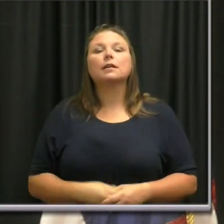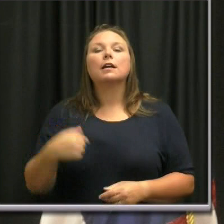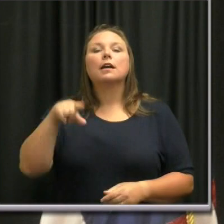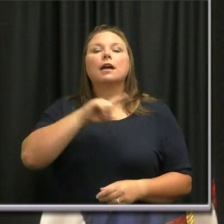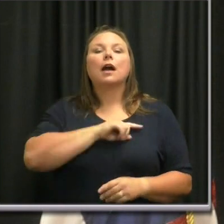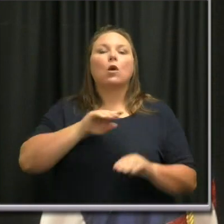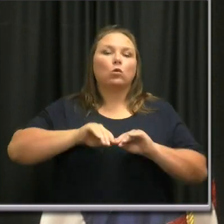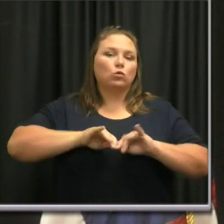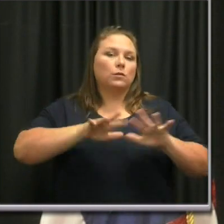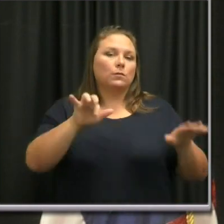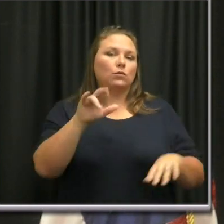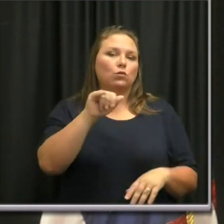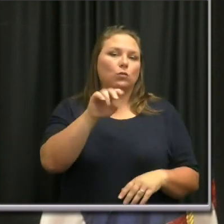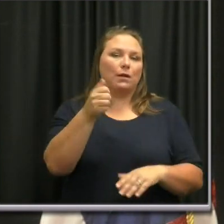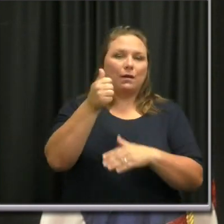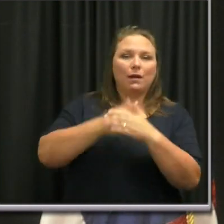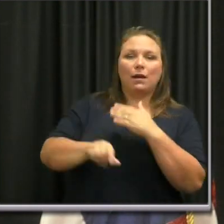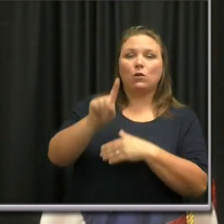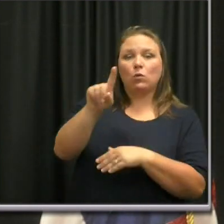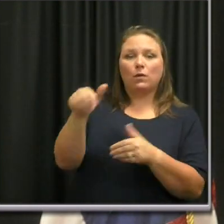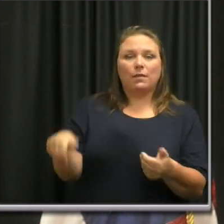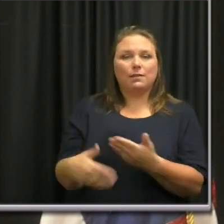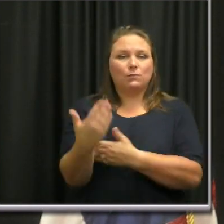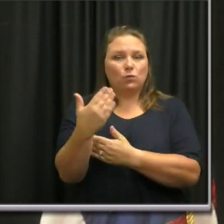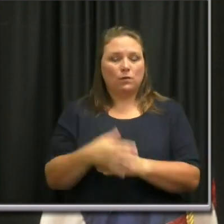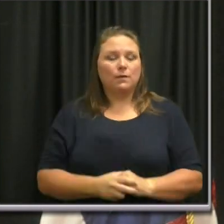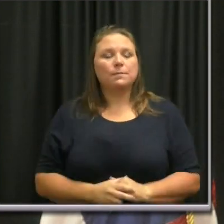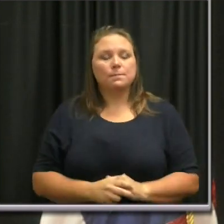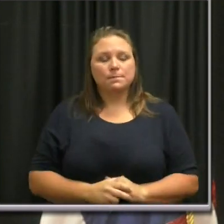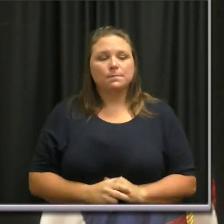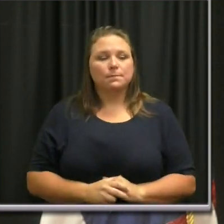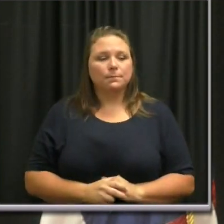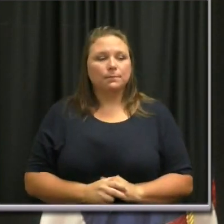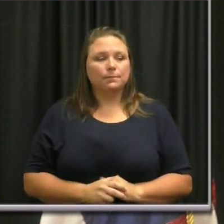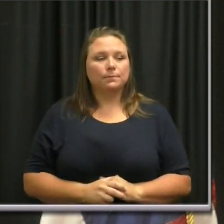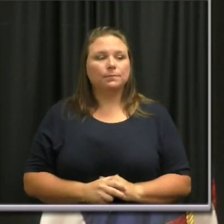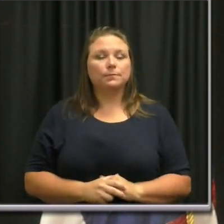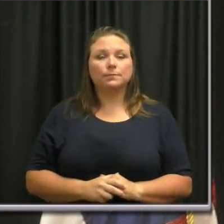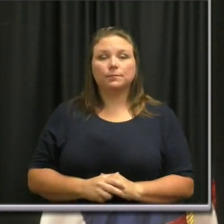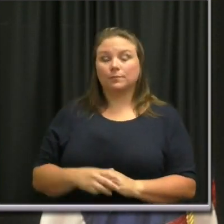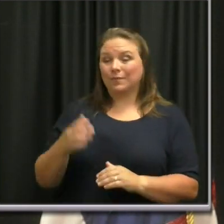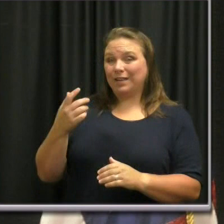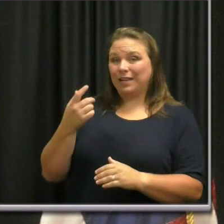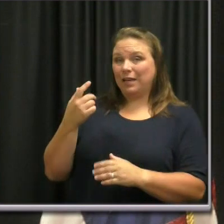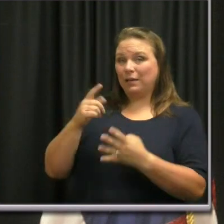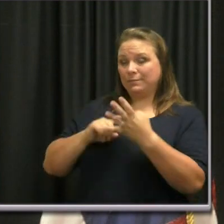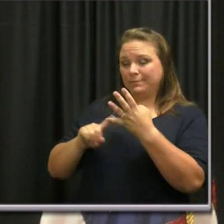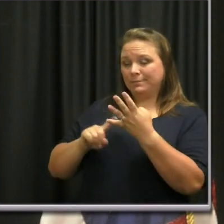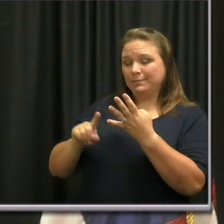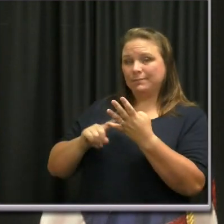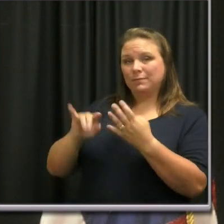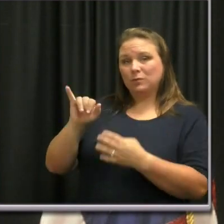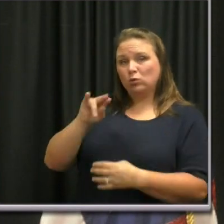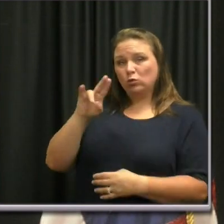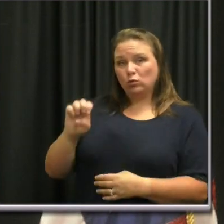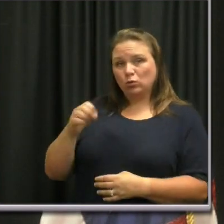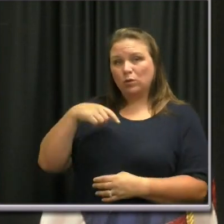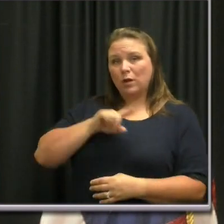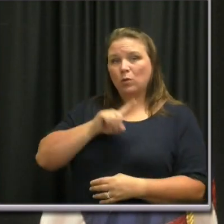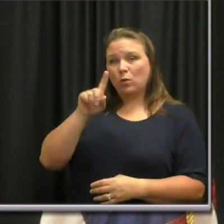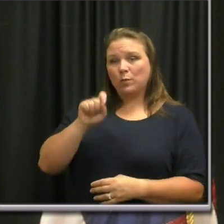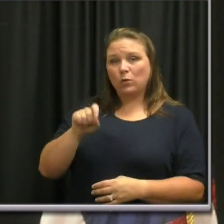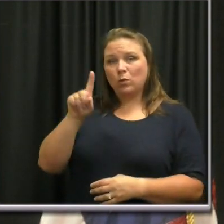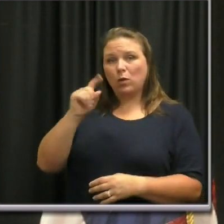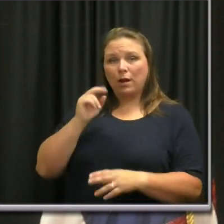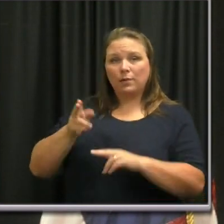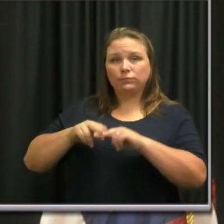our transmission rate is just under one this morning. At the end of last month, our transmission rate was above 1.1 and